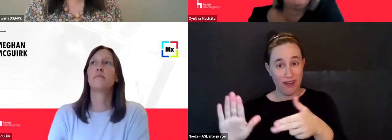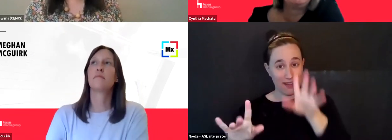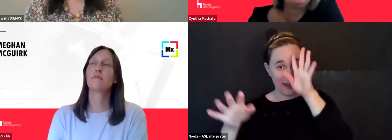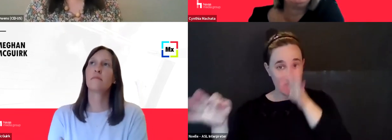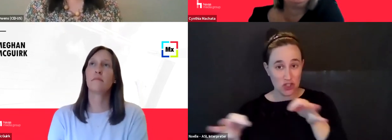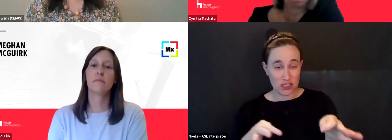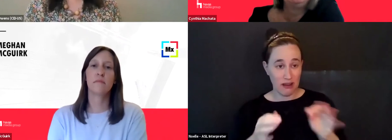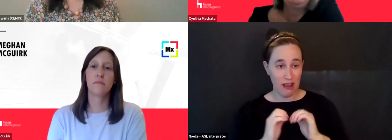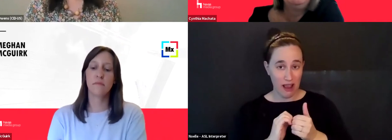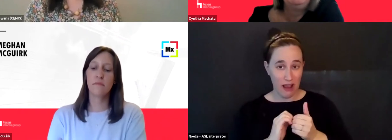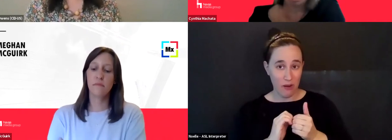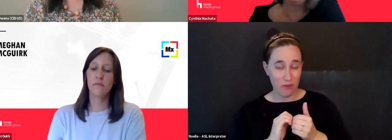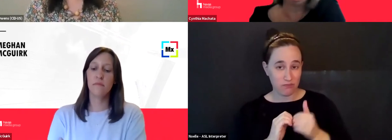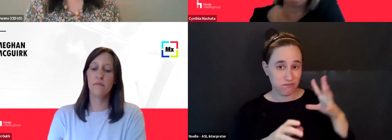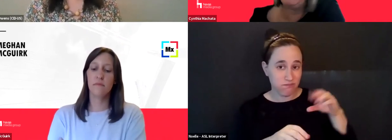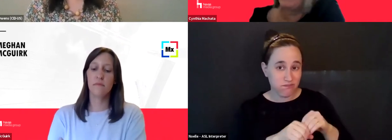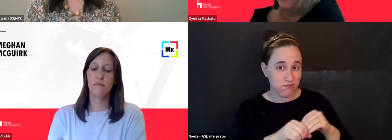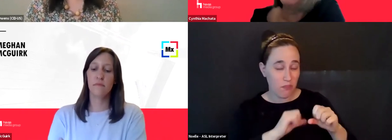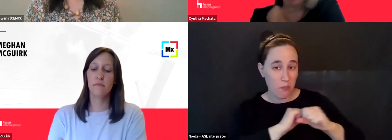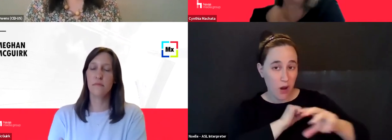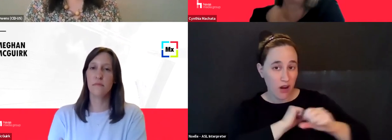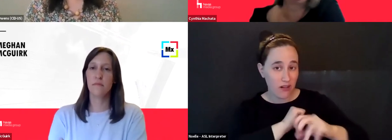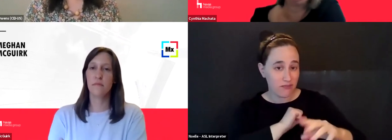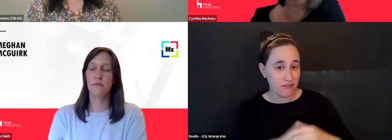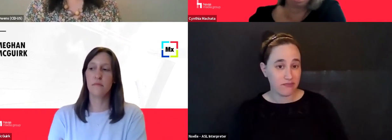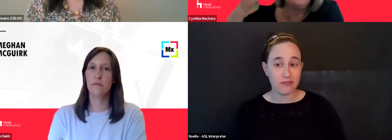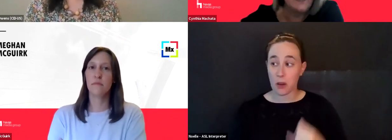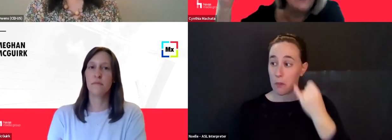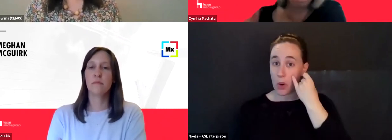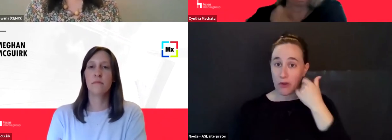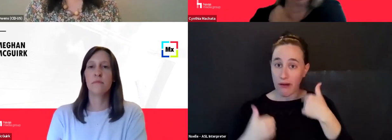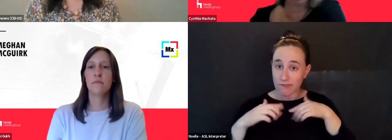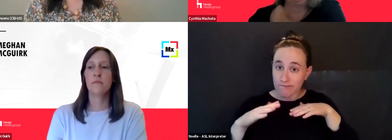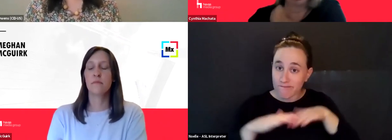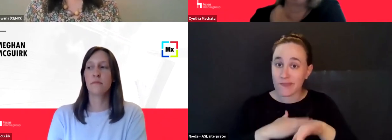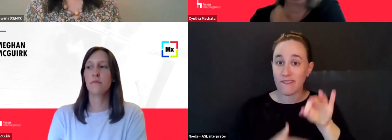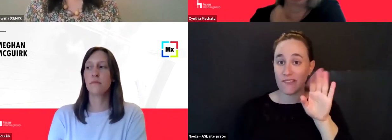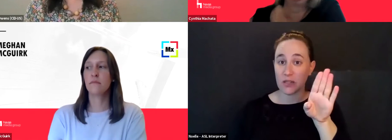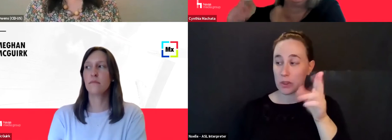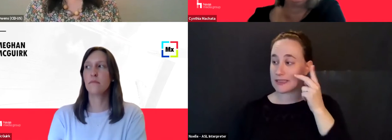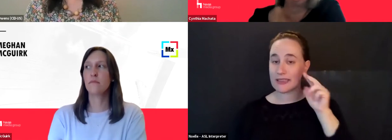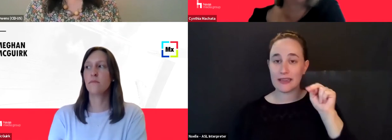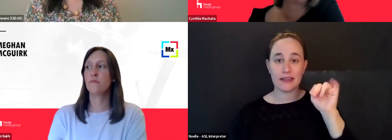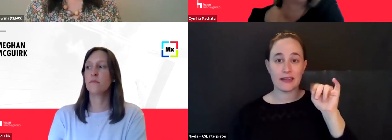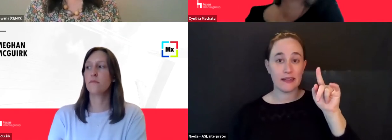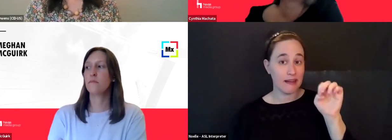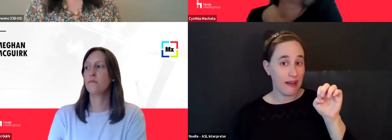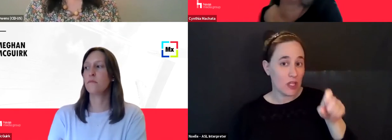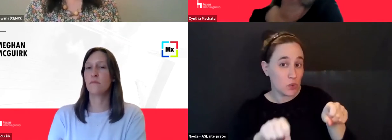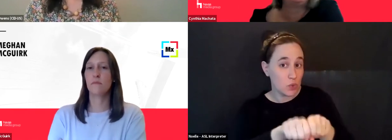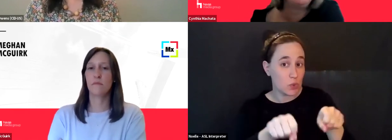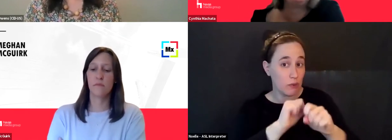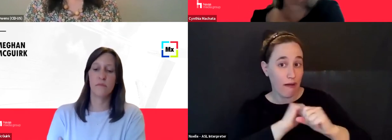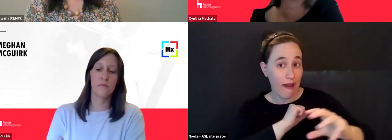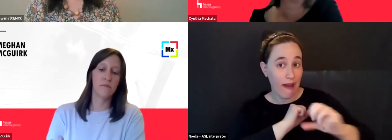they behave in the marketplace. Because if I, if I go on Facebook and I see a Nike ad and, and a consumer is upset